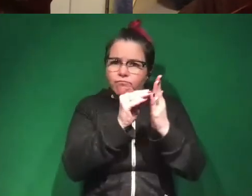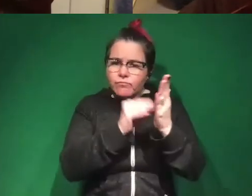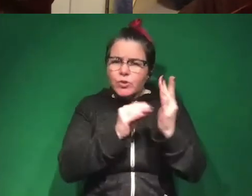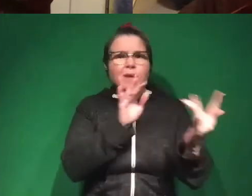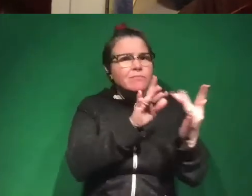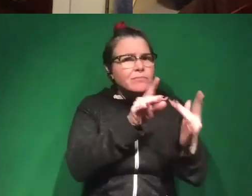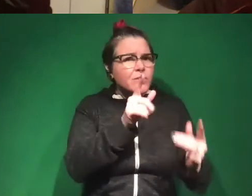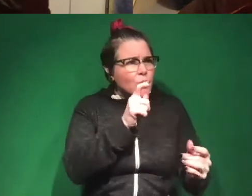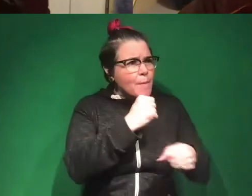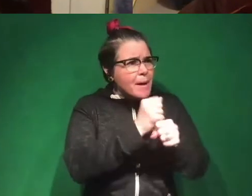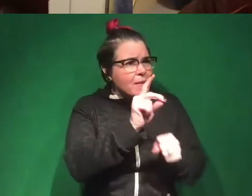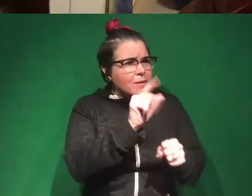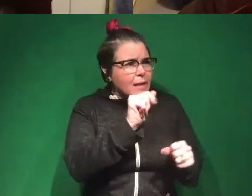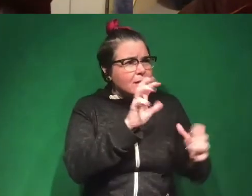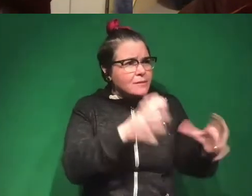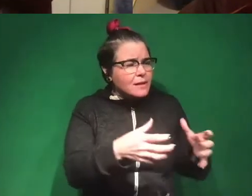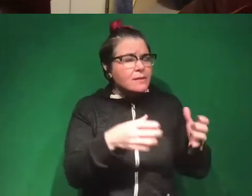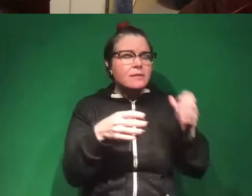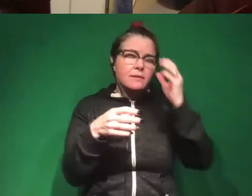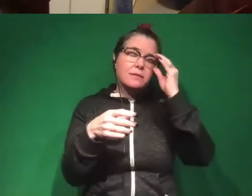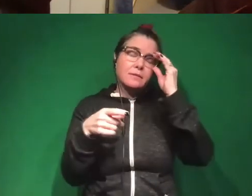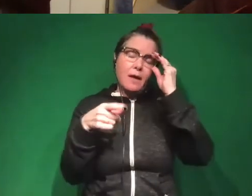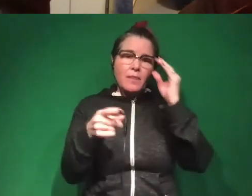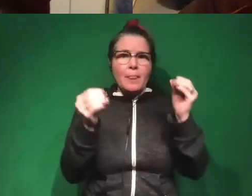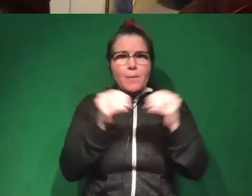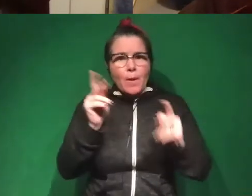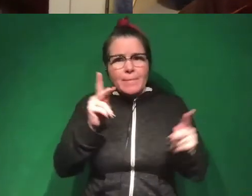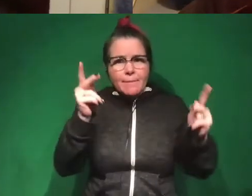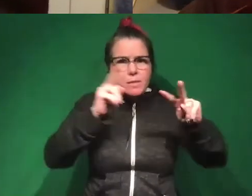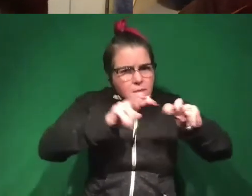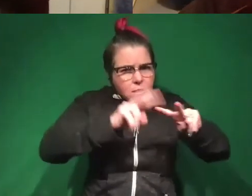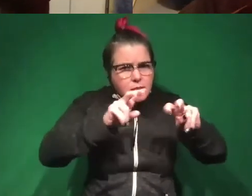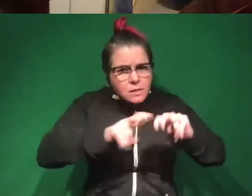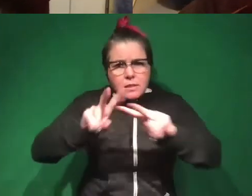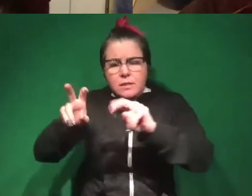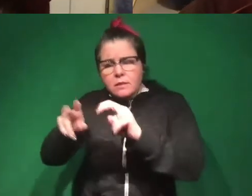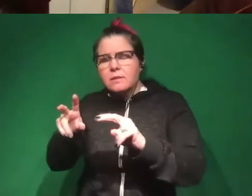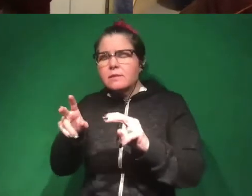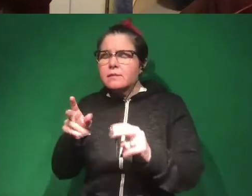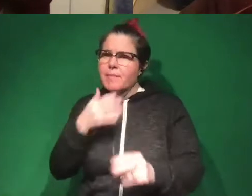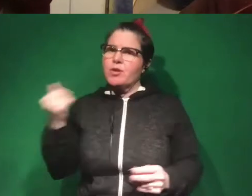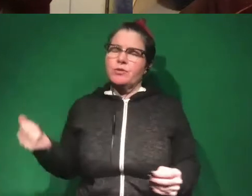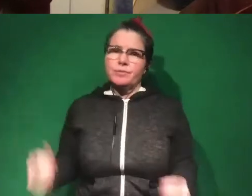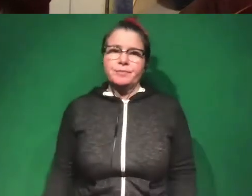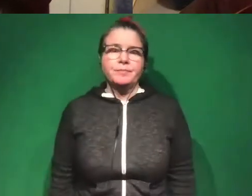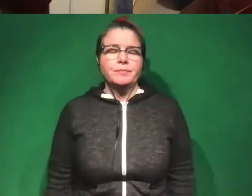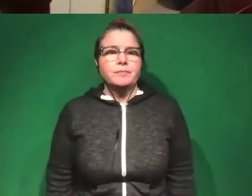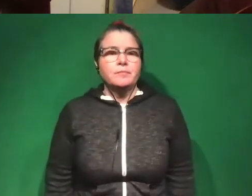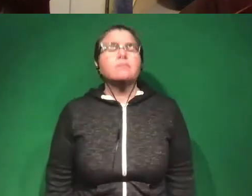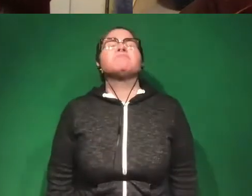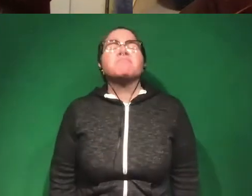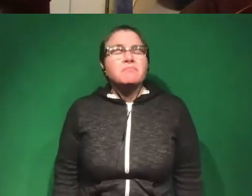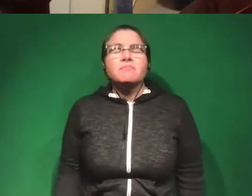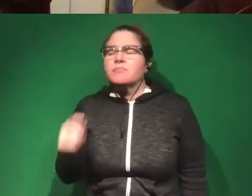sets. And I think this is an area where the more minds we have on the information that we have, the better. Very cool.